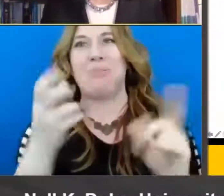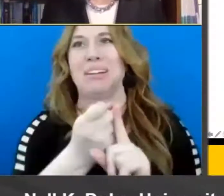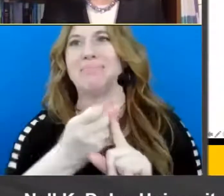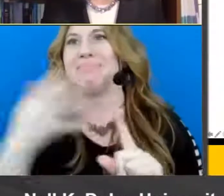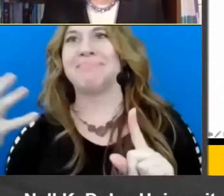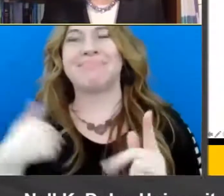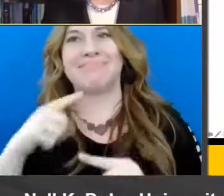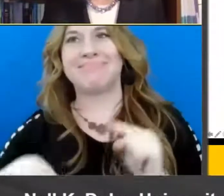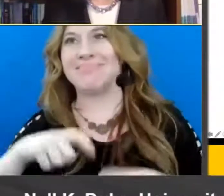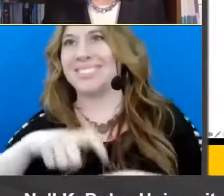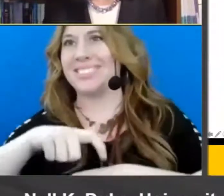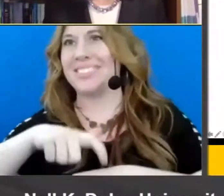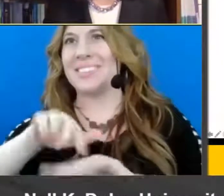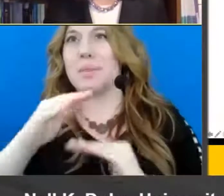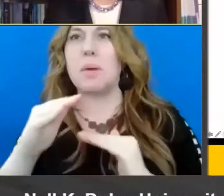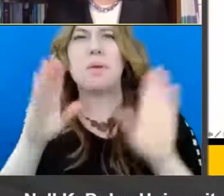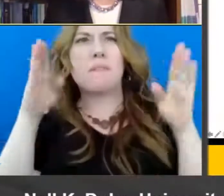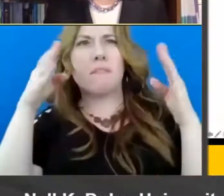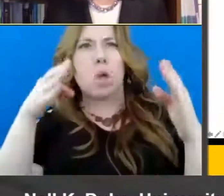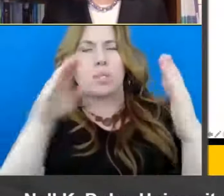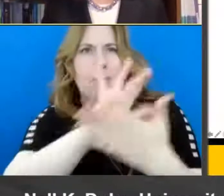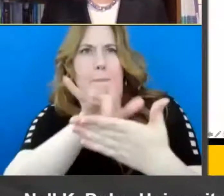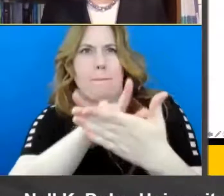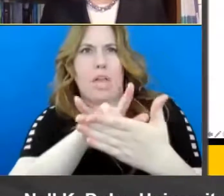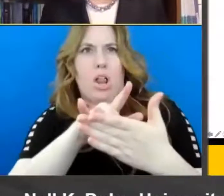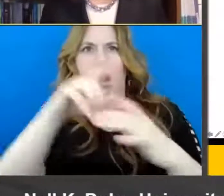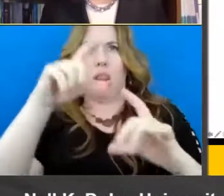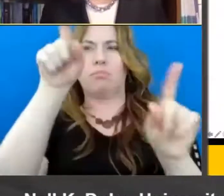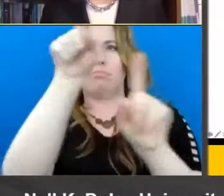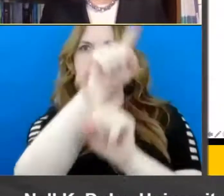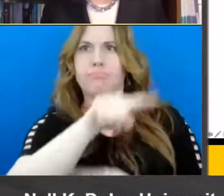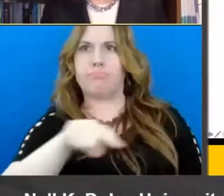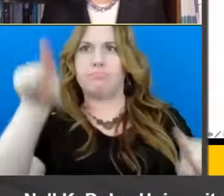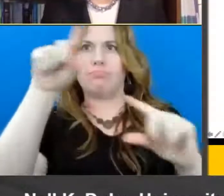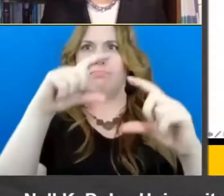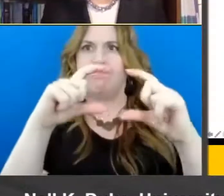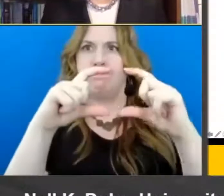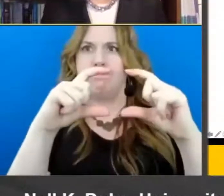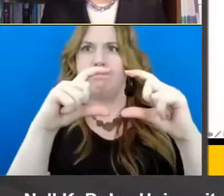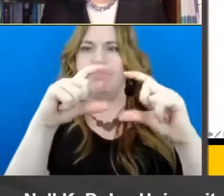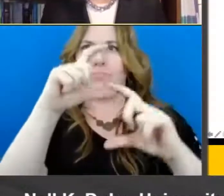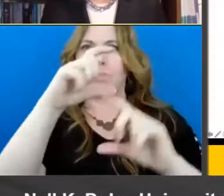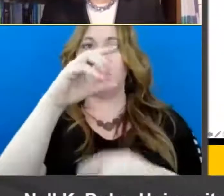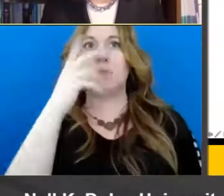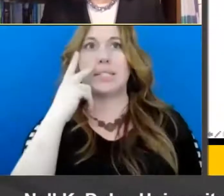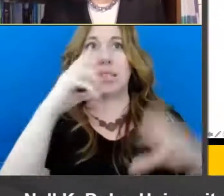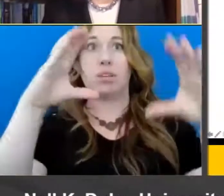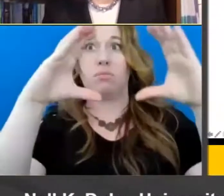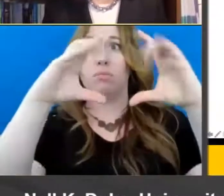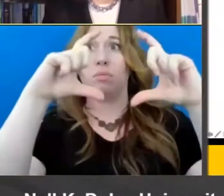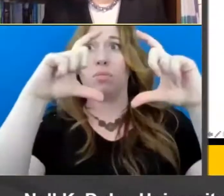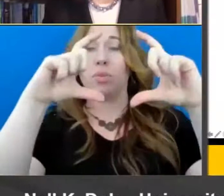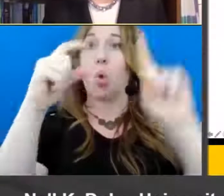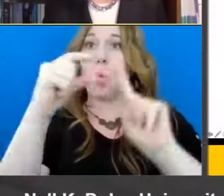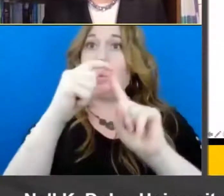to really draw your attention to the middle of the screen so you see that we have this oval for word recognition and we have